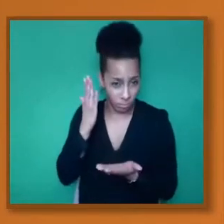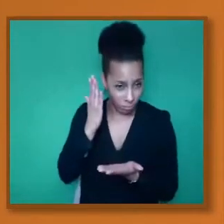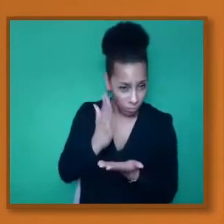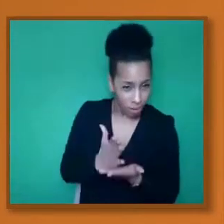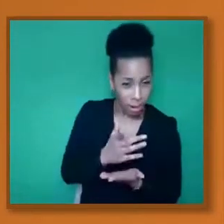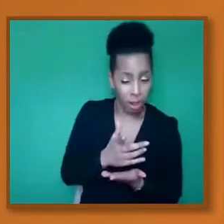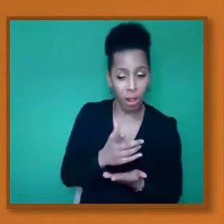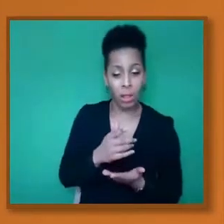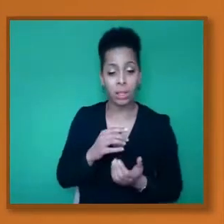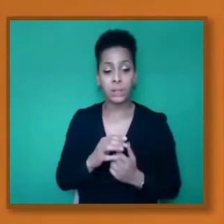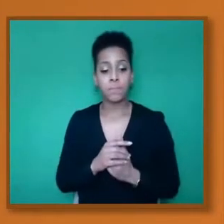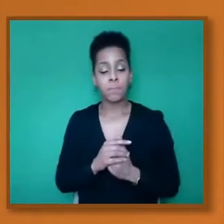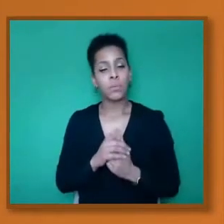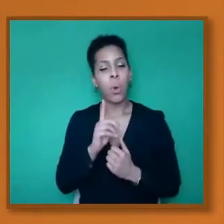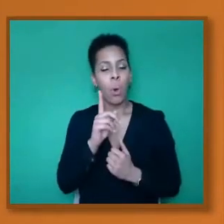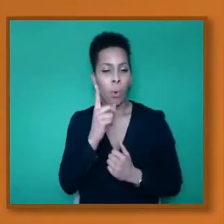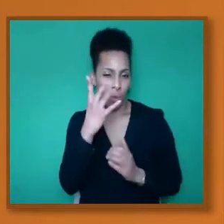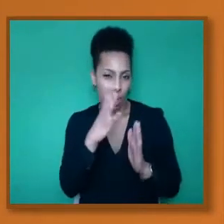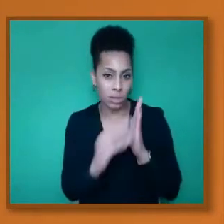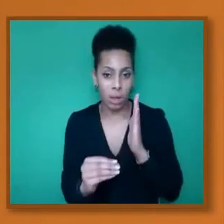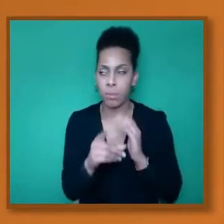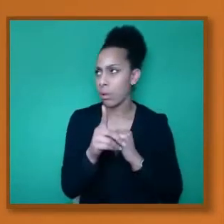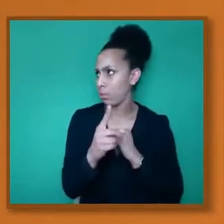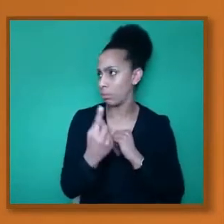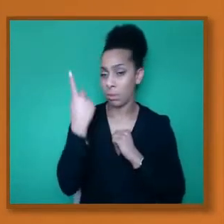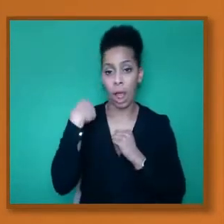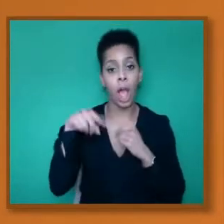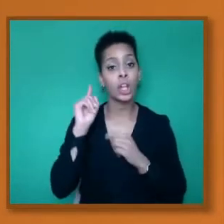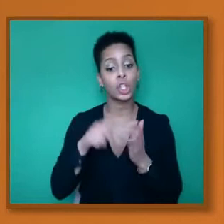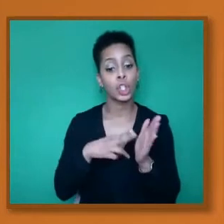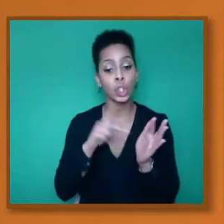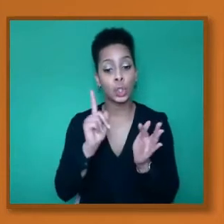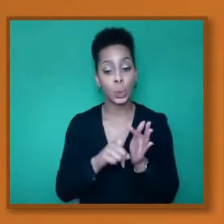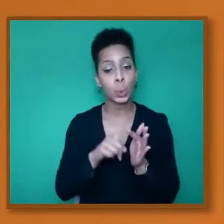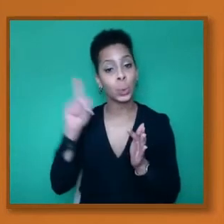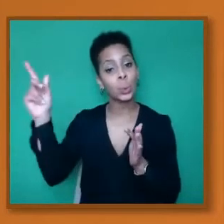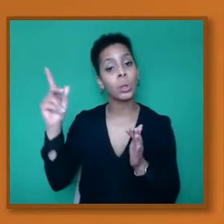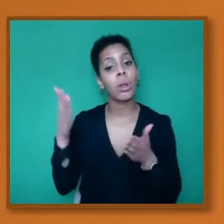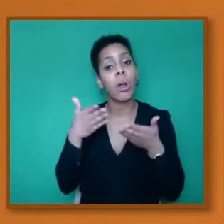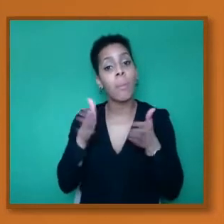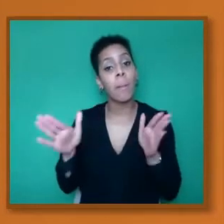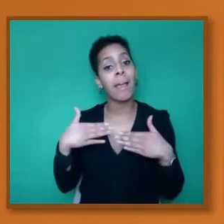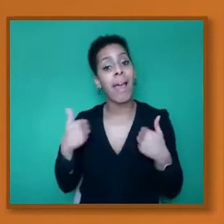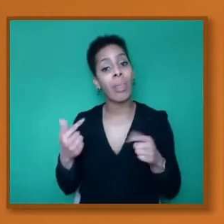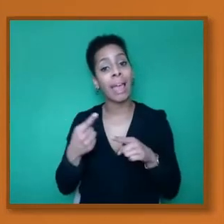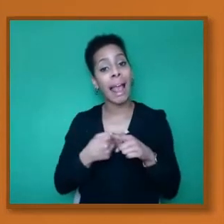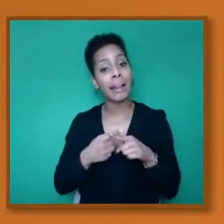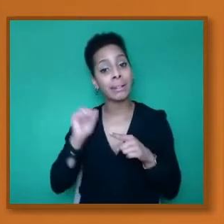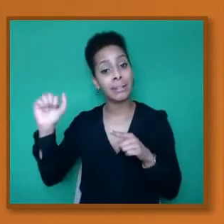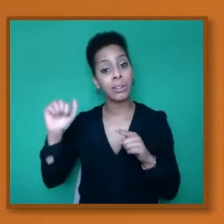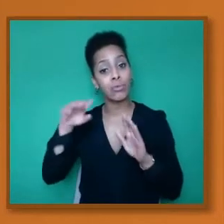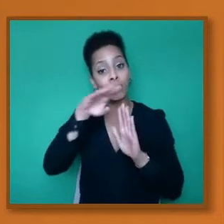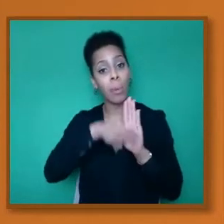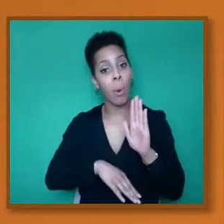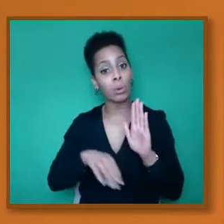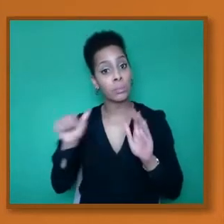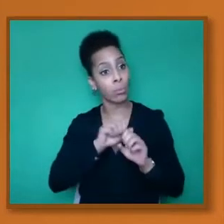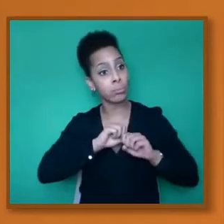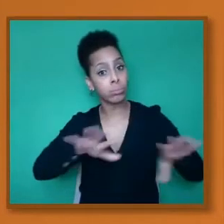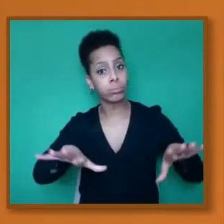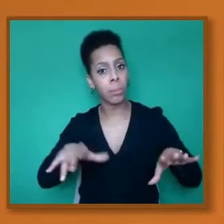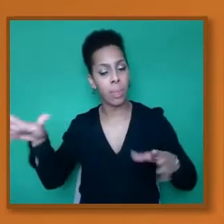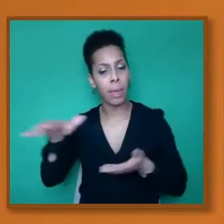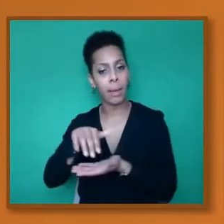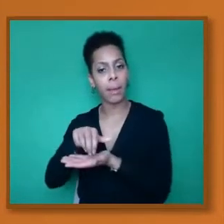England report was due to come out, the government sat on the report for a number of weeks. People had